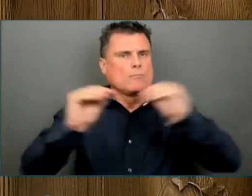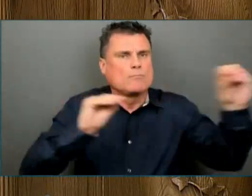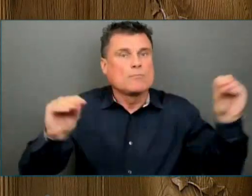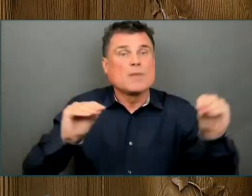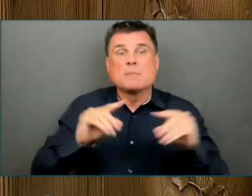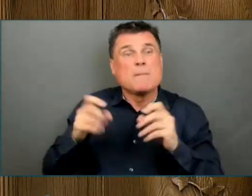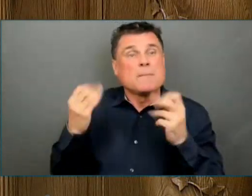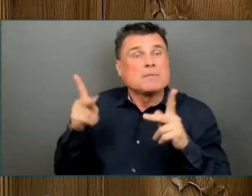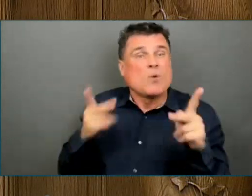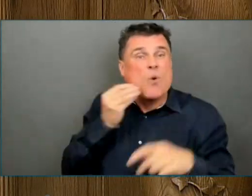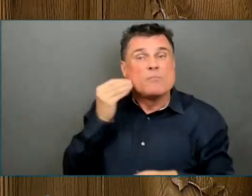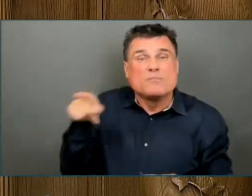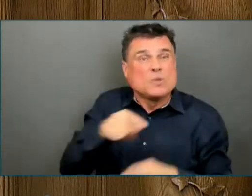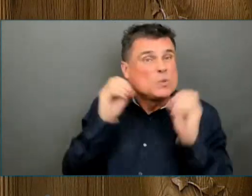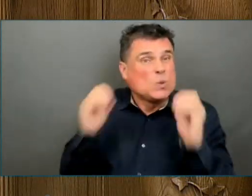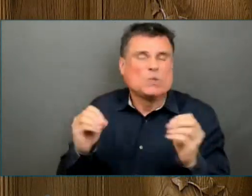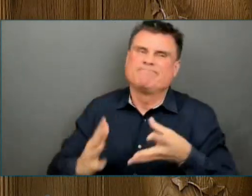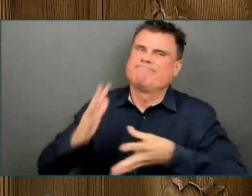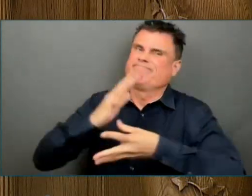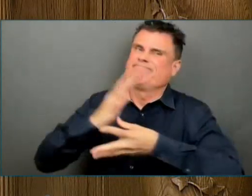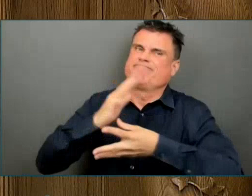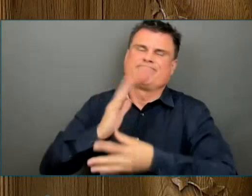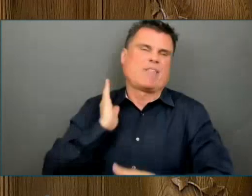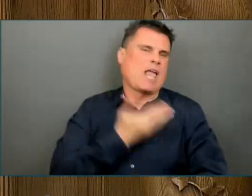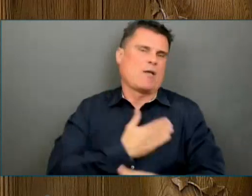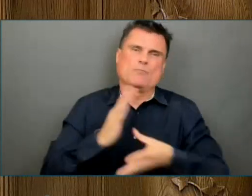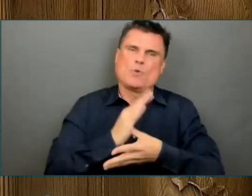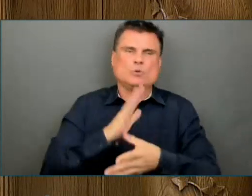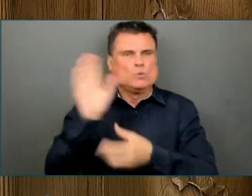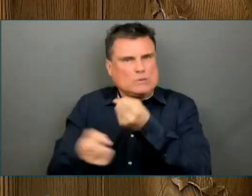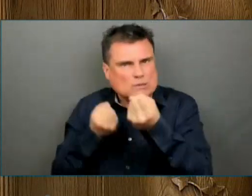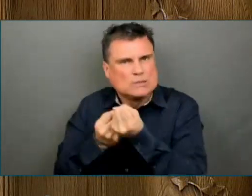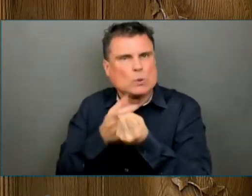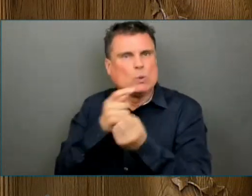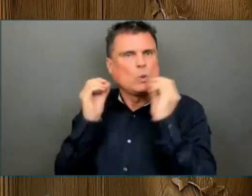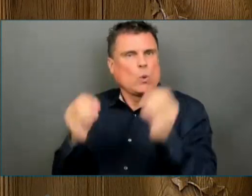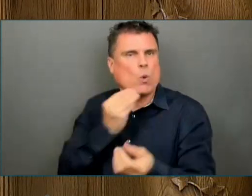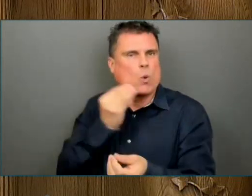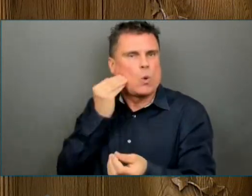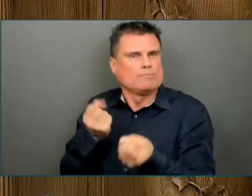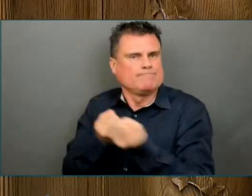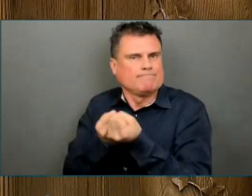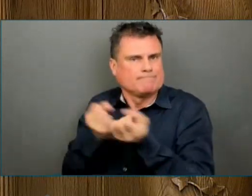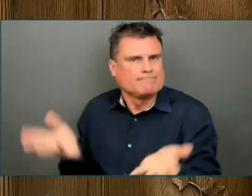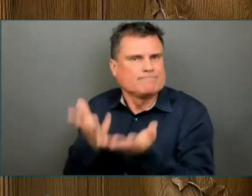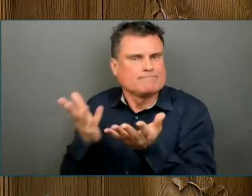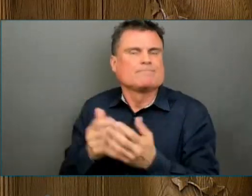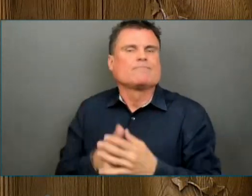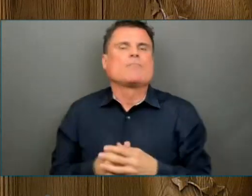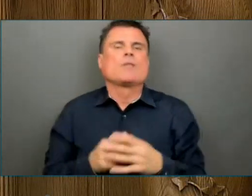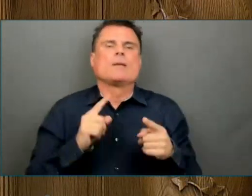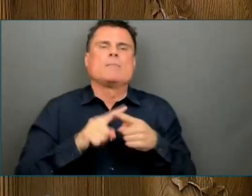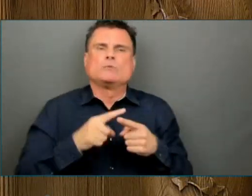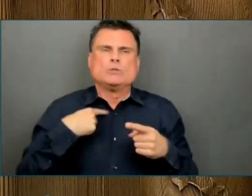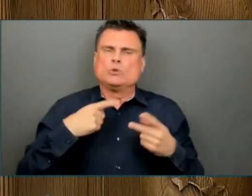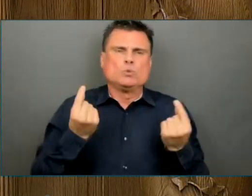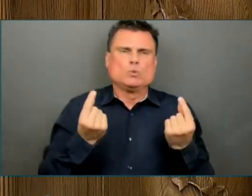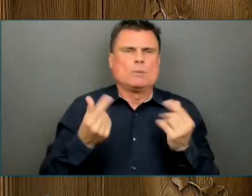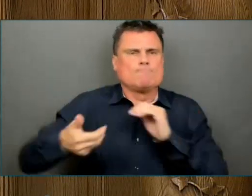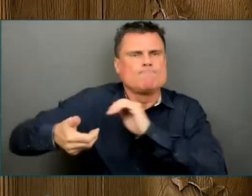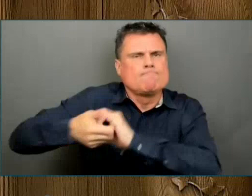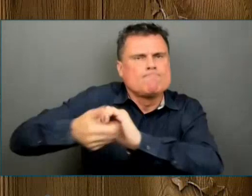partnerships with municipalities and making new investments to tackle these issues. Combined with new approaches,